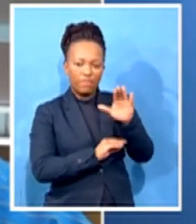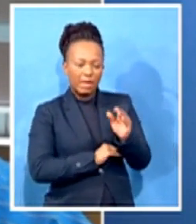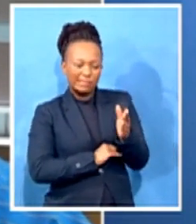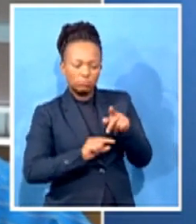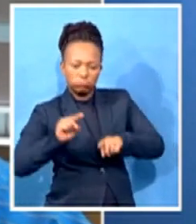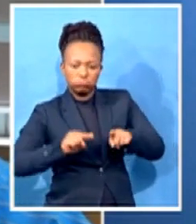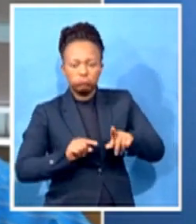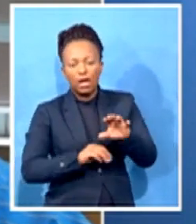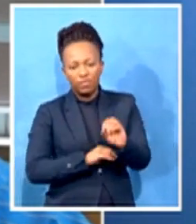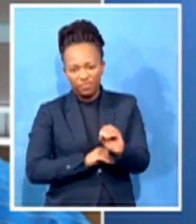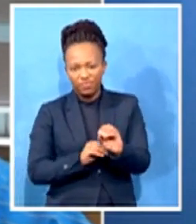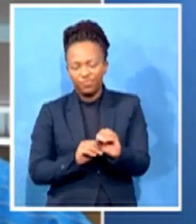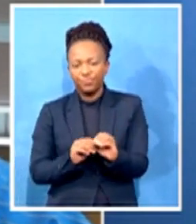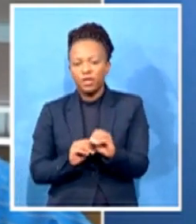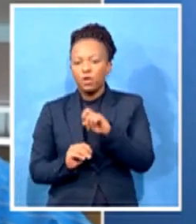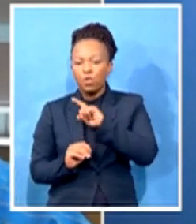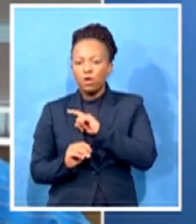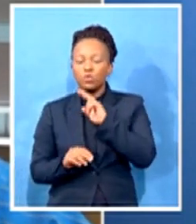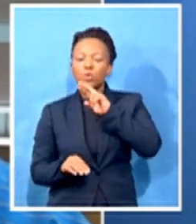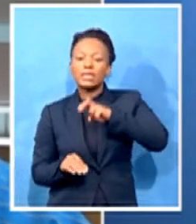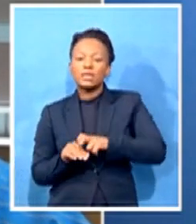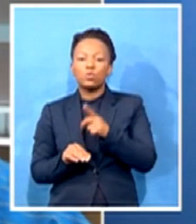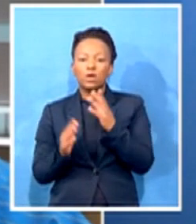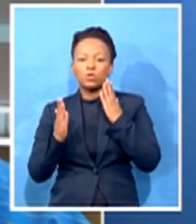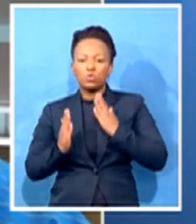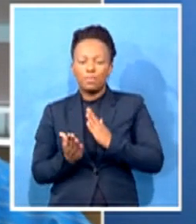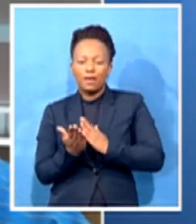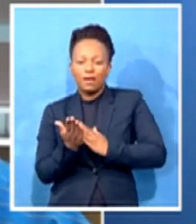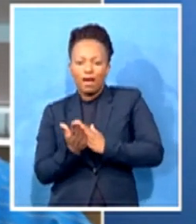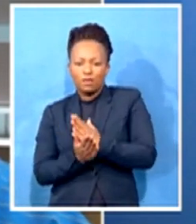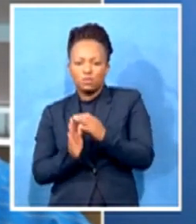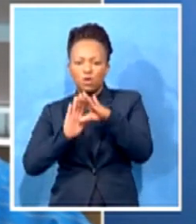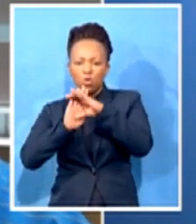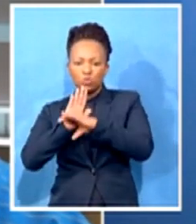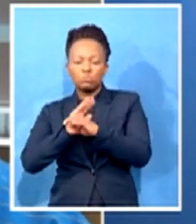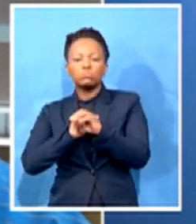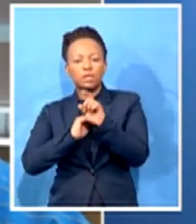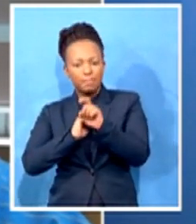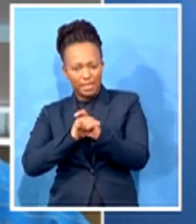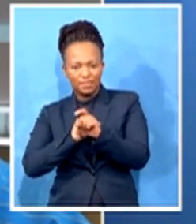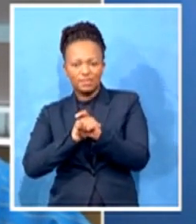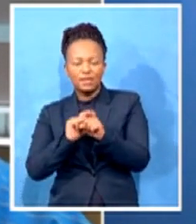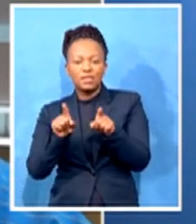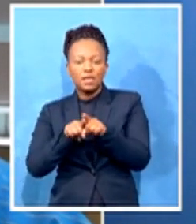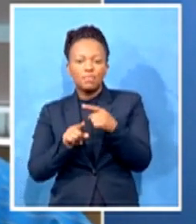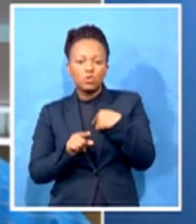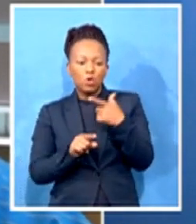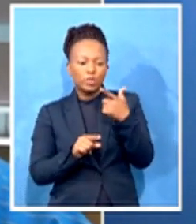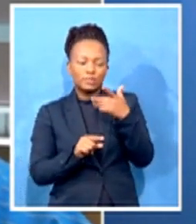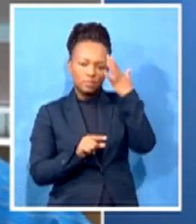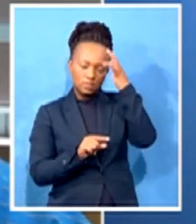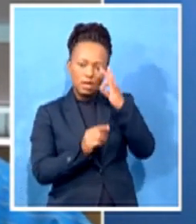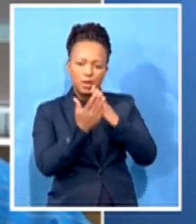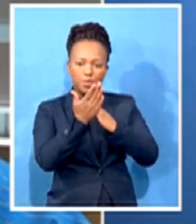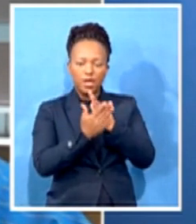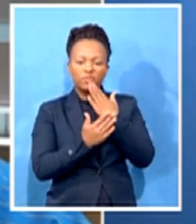need a human rights constitution much more so than you need a state's rights constitution, which the United States has. And the